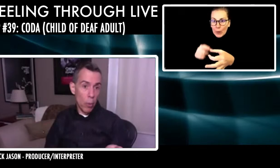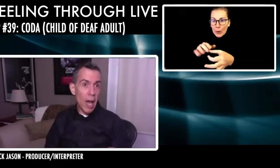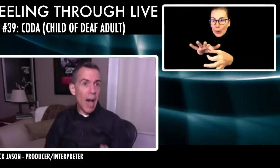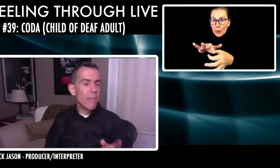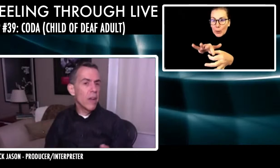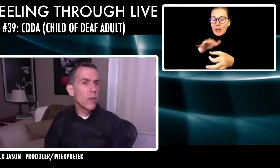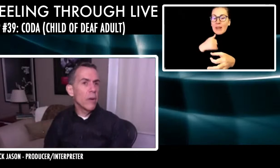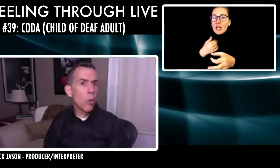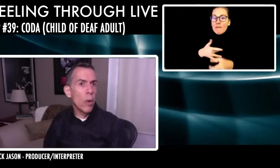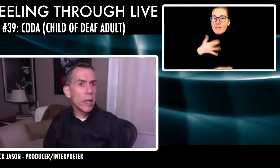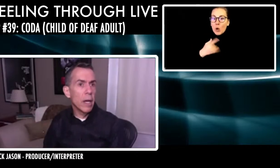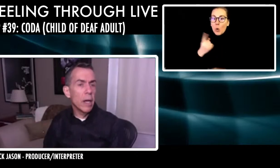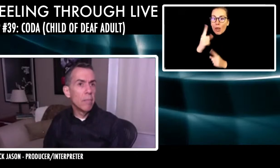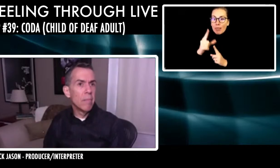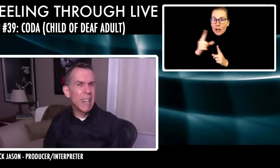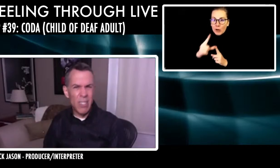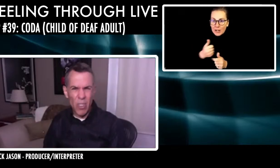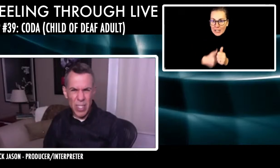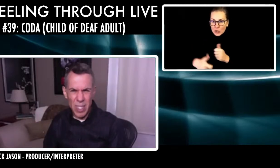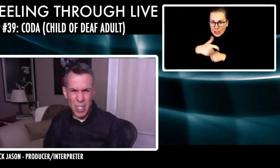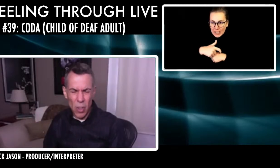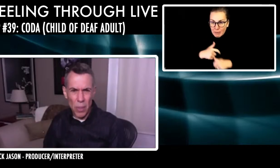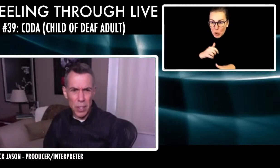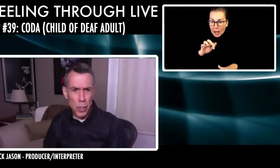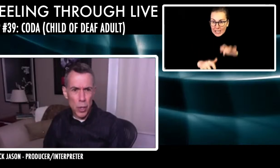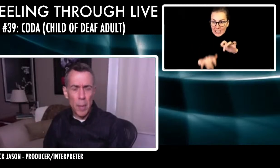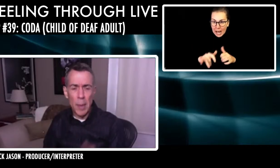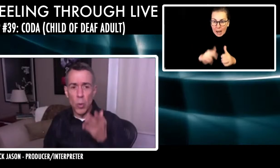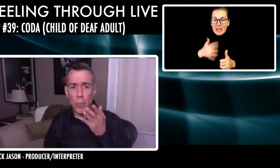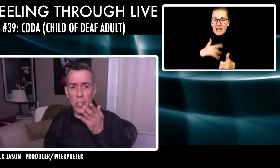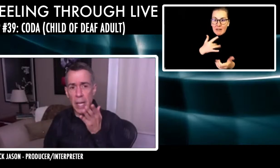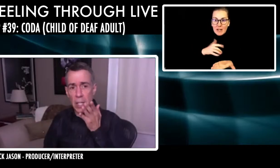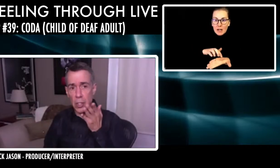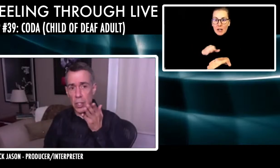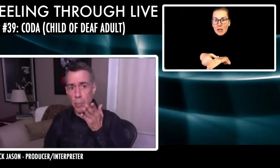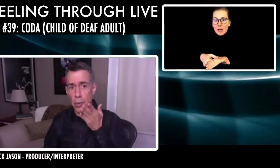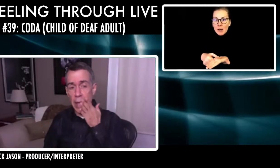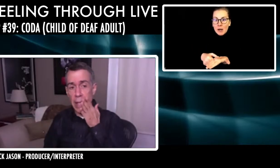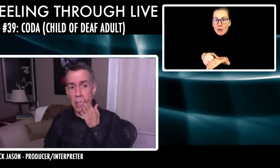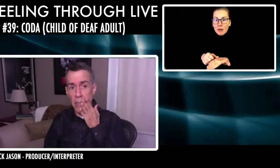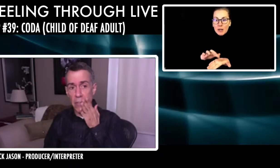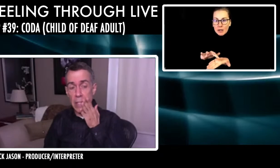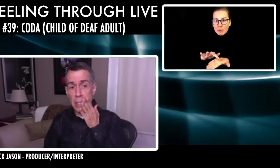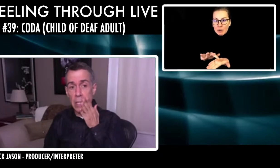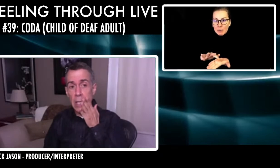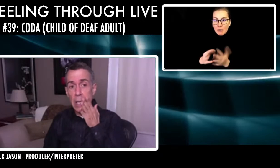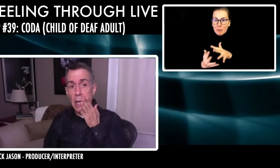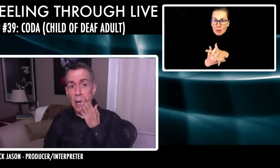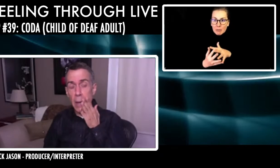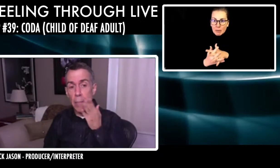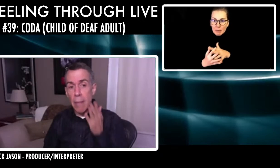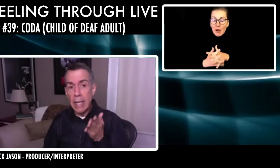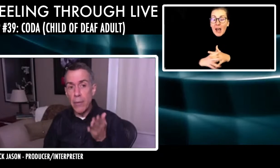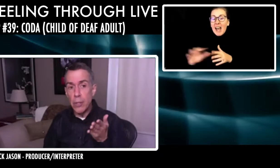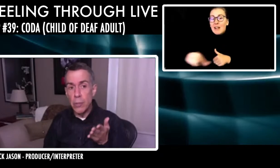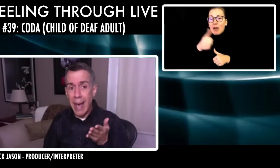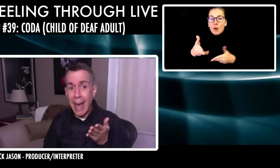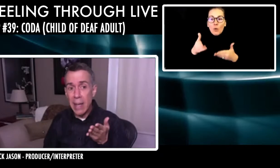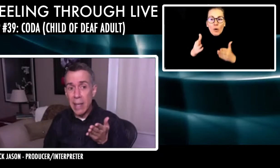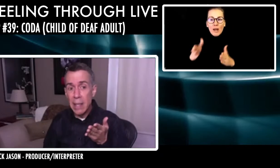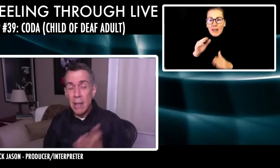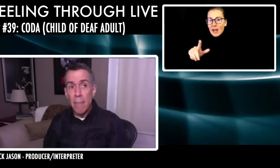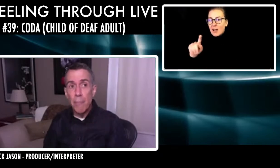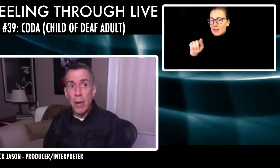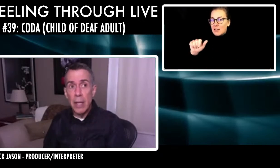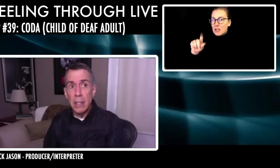both. I've never employed. Um, I don't know if this is called the Chidova method where somebody had to actually put their hands on my face. Um, I never used